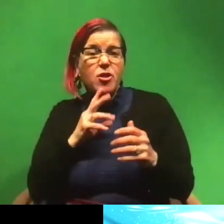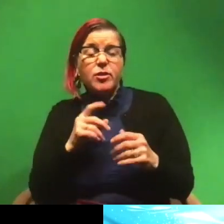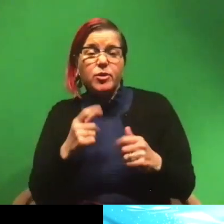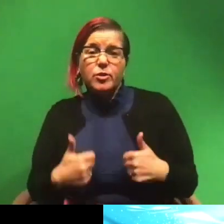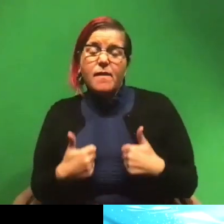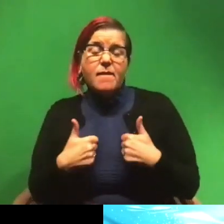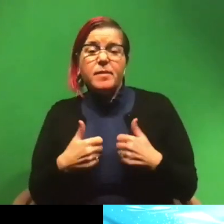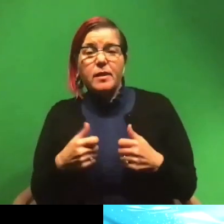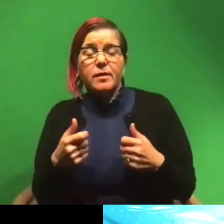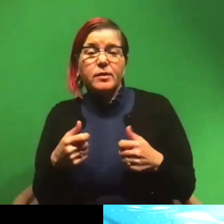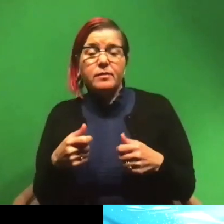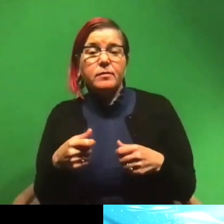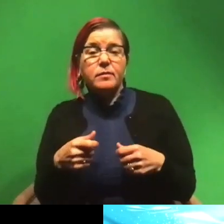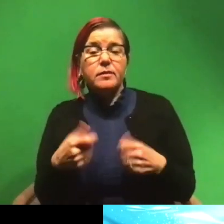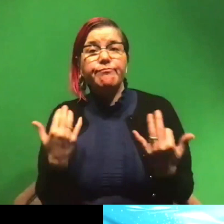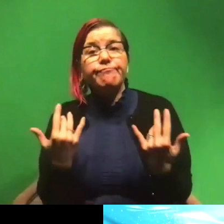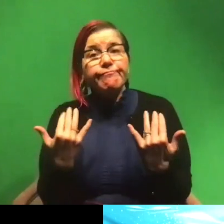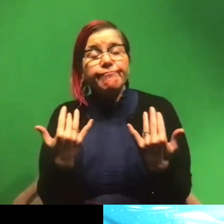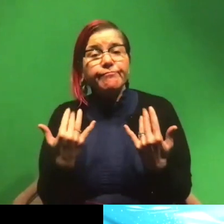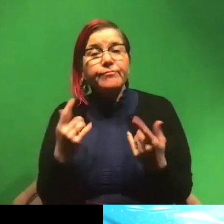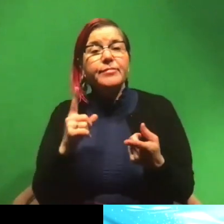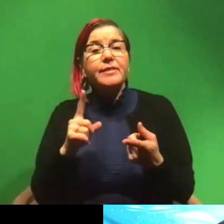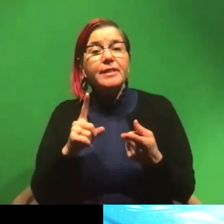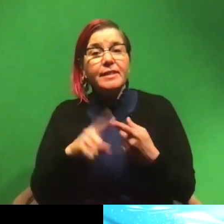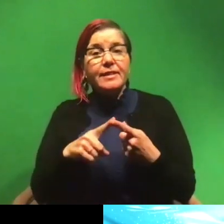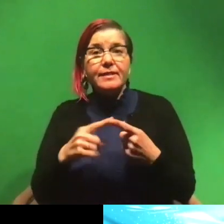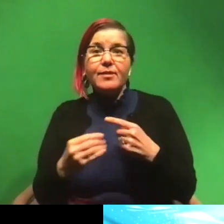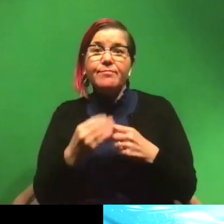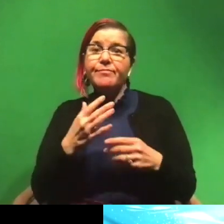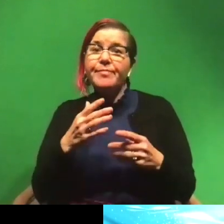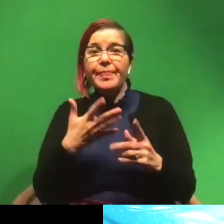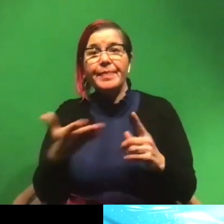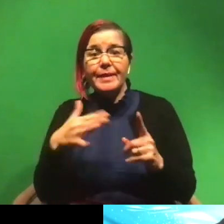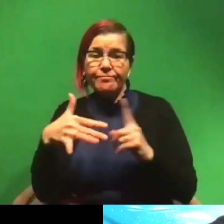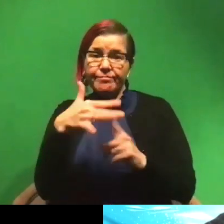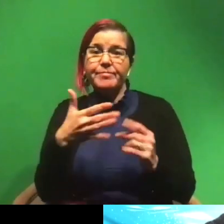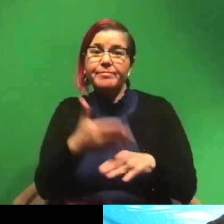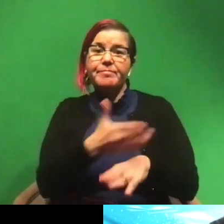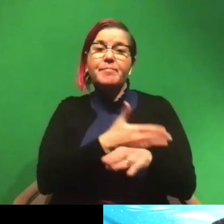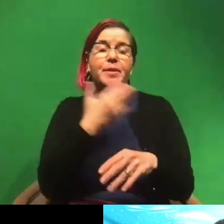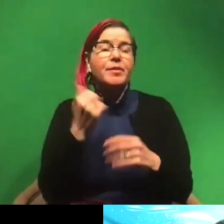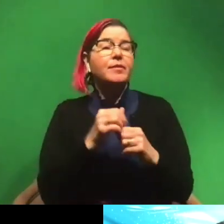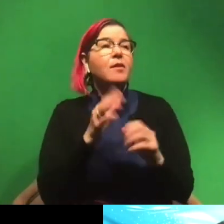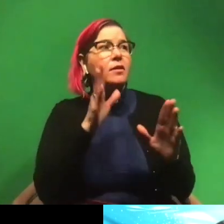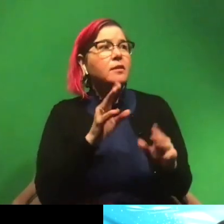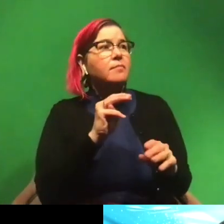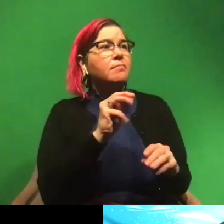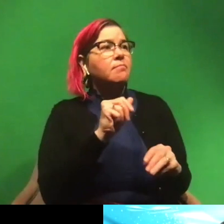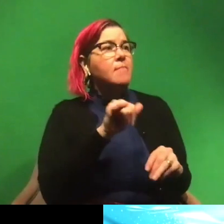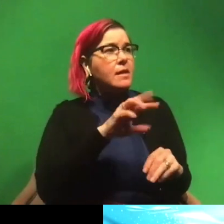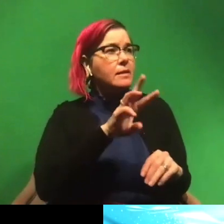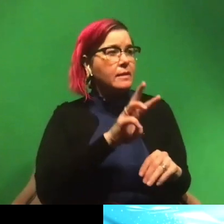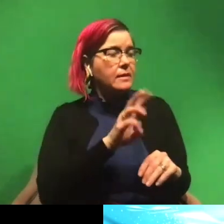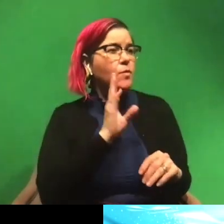They just kind of just wait till conditions get better. That's awesome. Now on, on May 6th, we're going to be